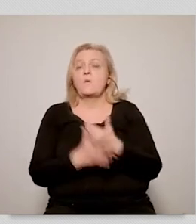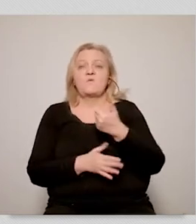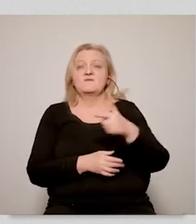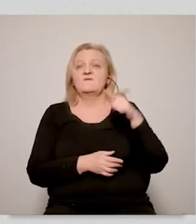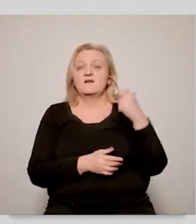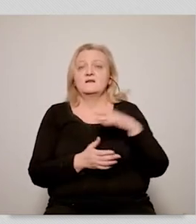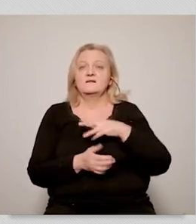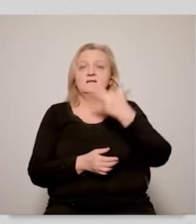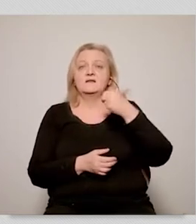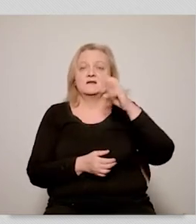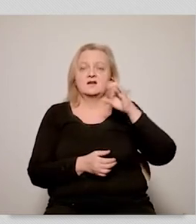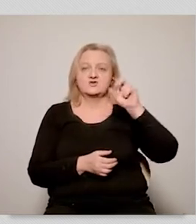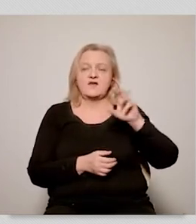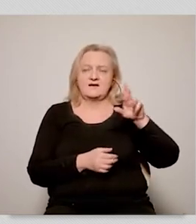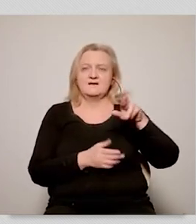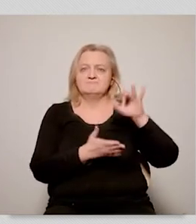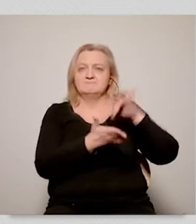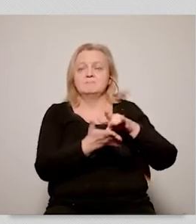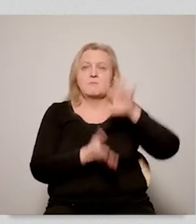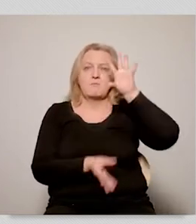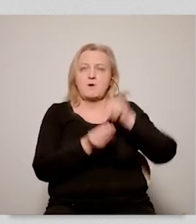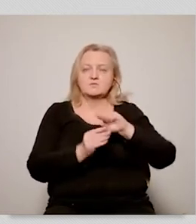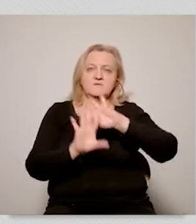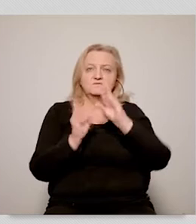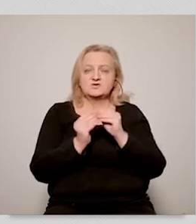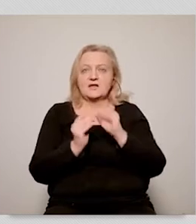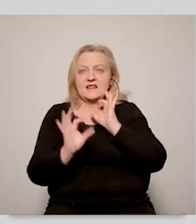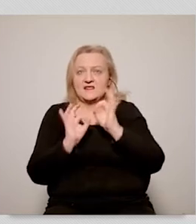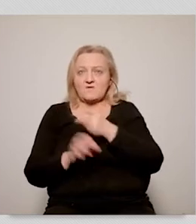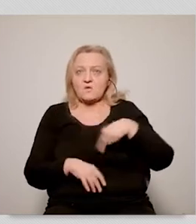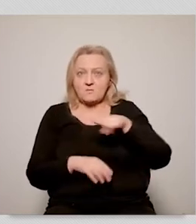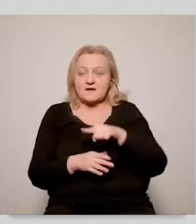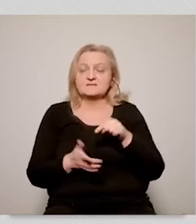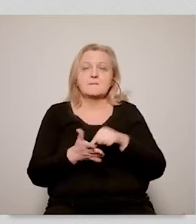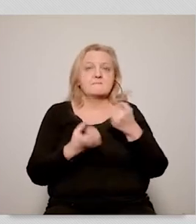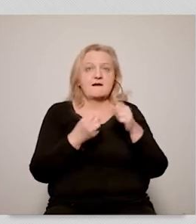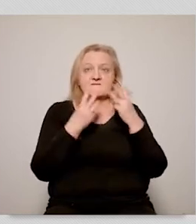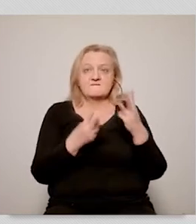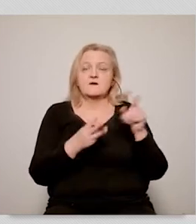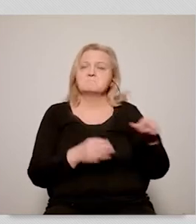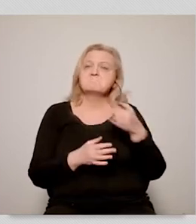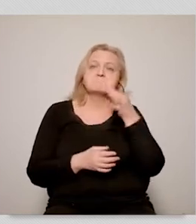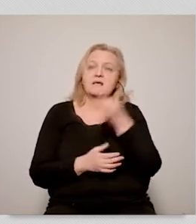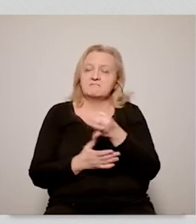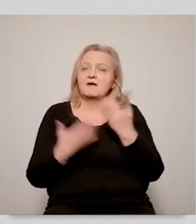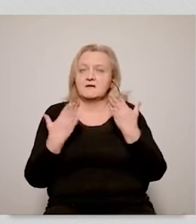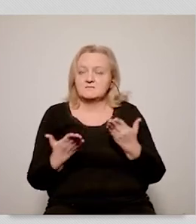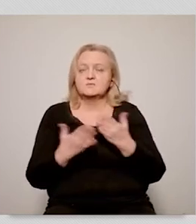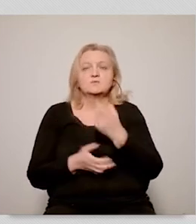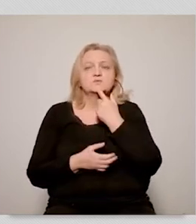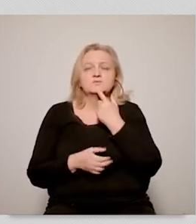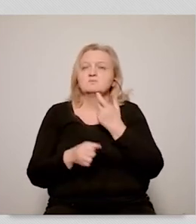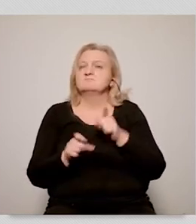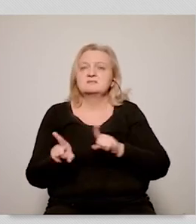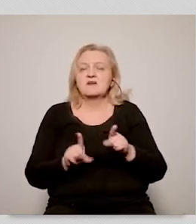are many papers on this? And there was an article in Nature. was published two weeks ago and there is a summary of all different papers on this